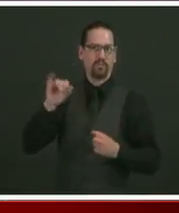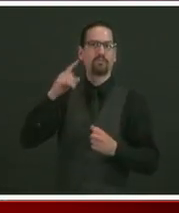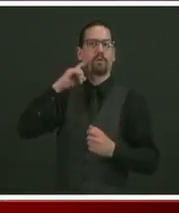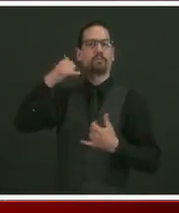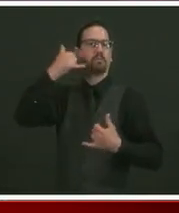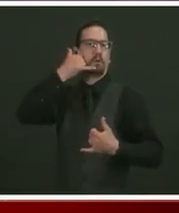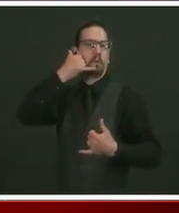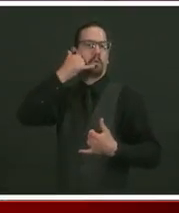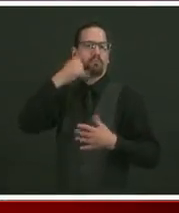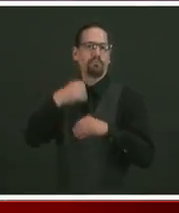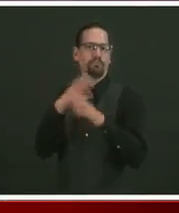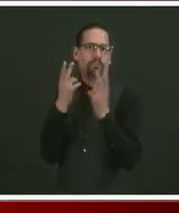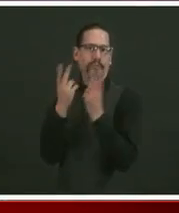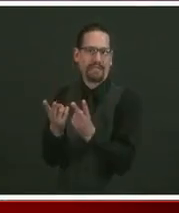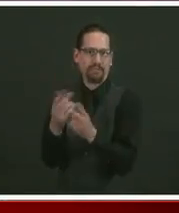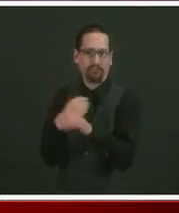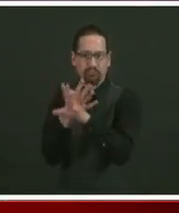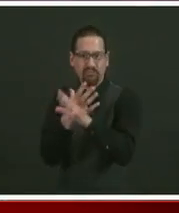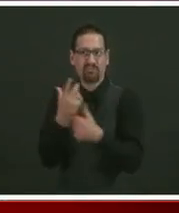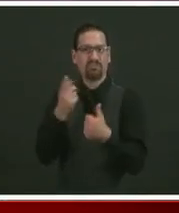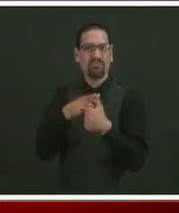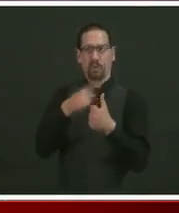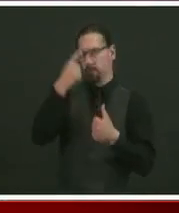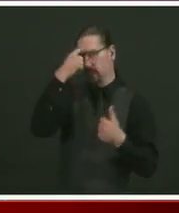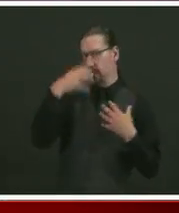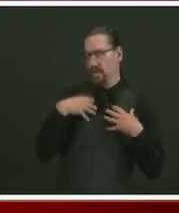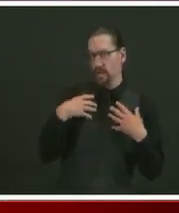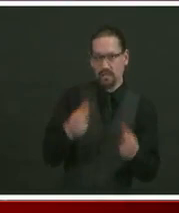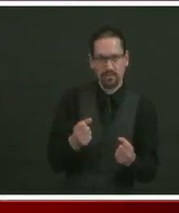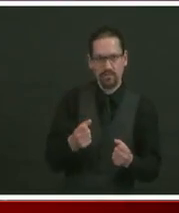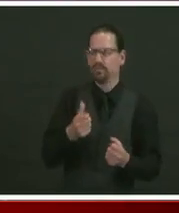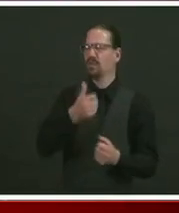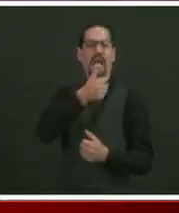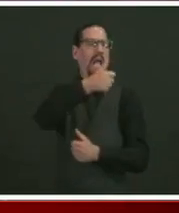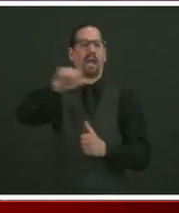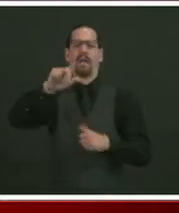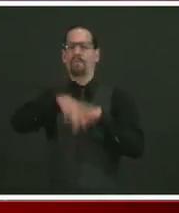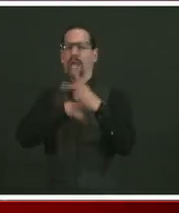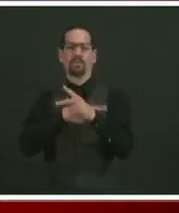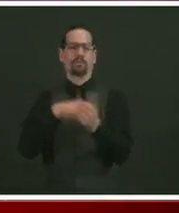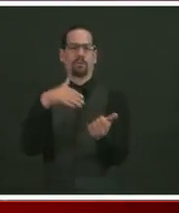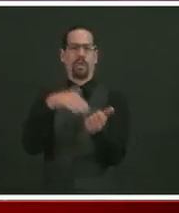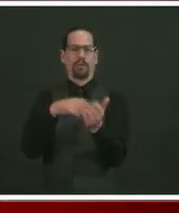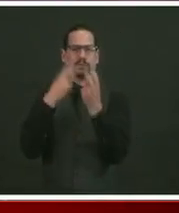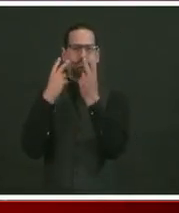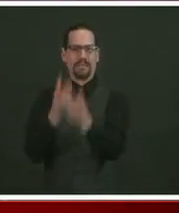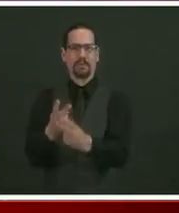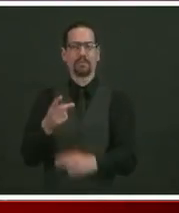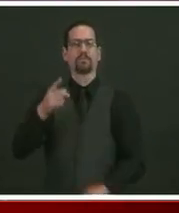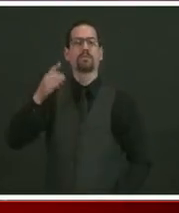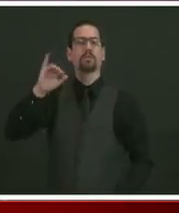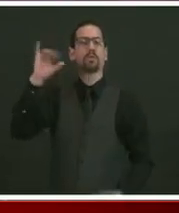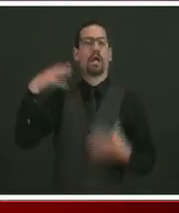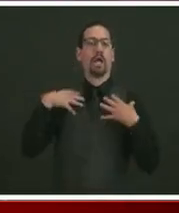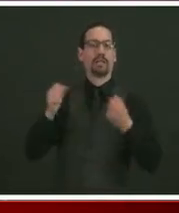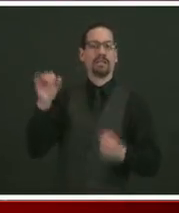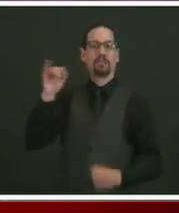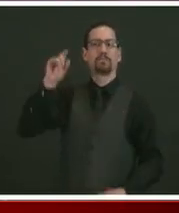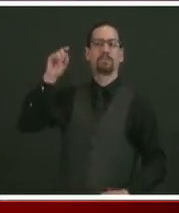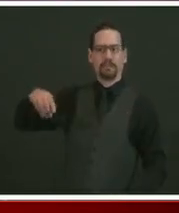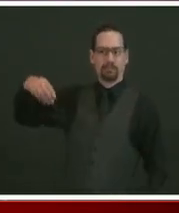conducted over the phone or video conference. And we have required that reimbursement rates